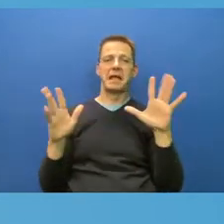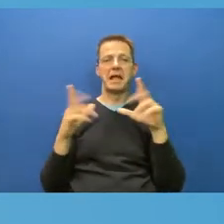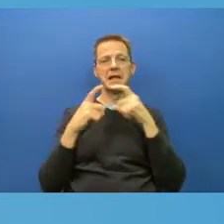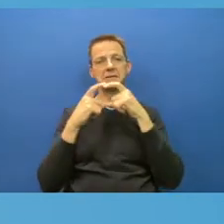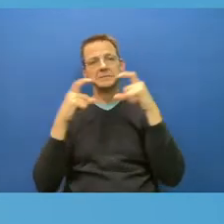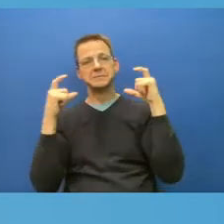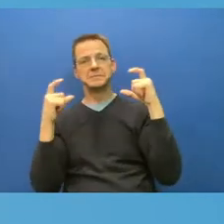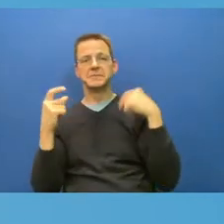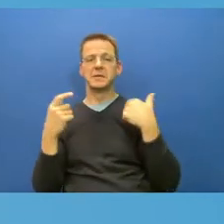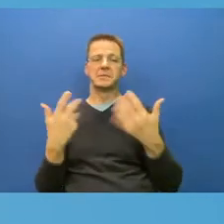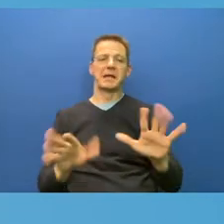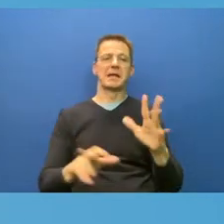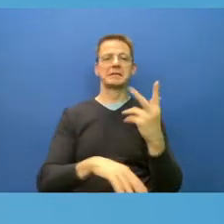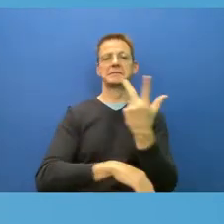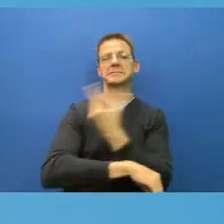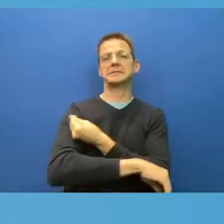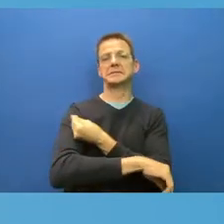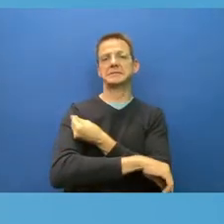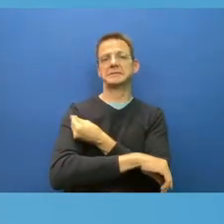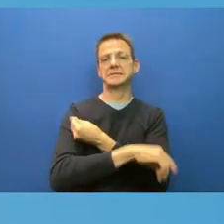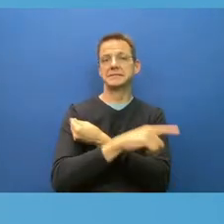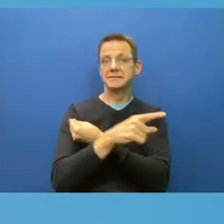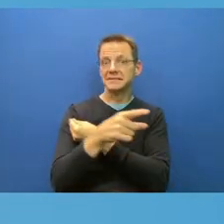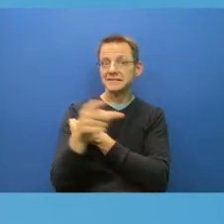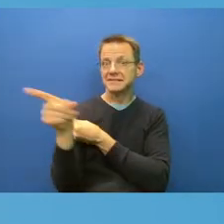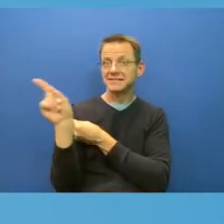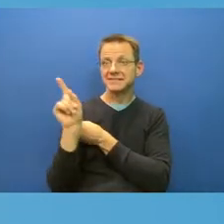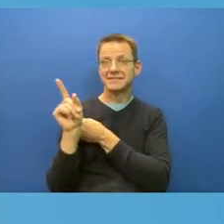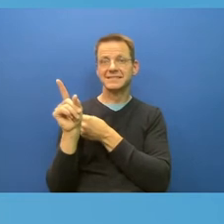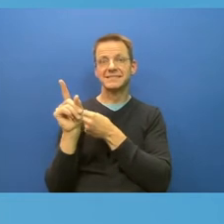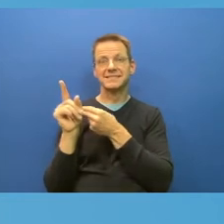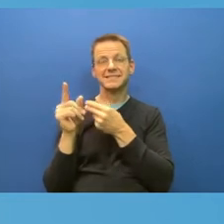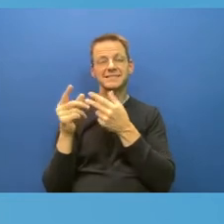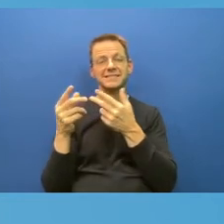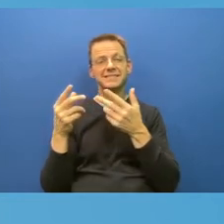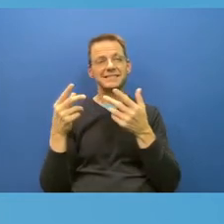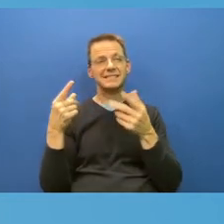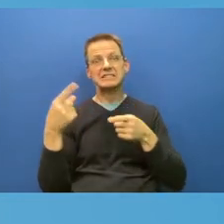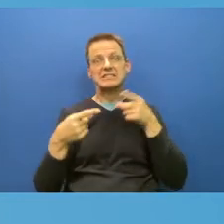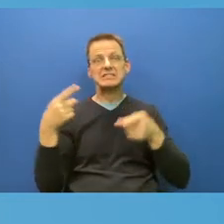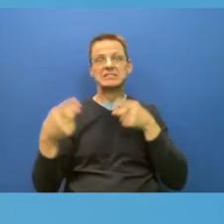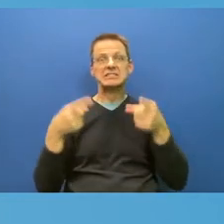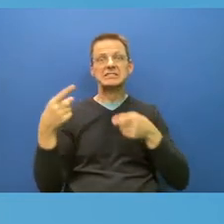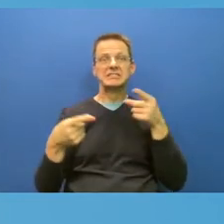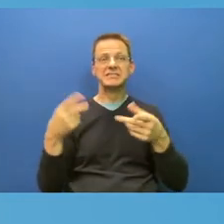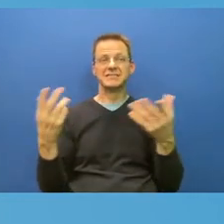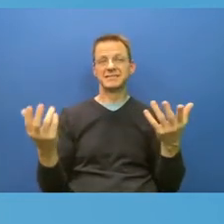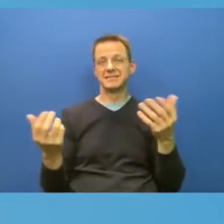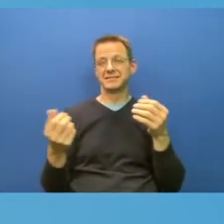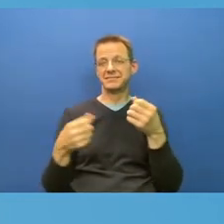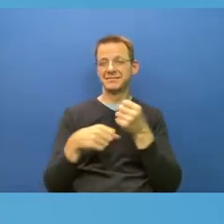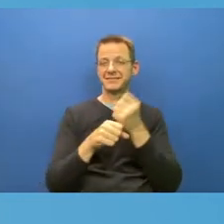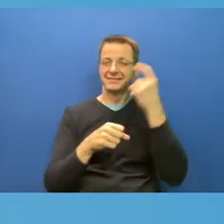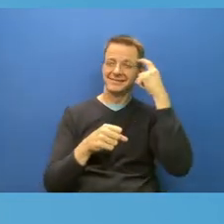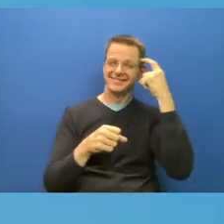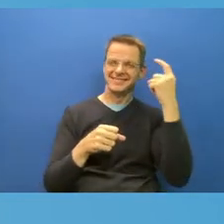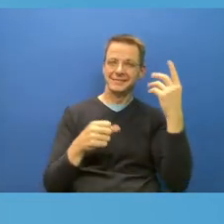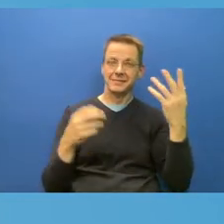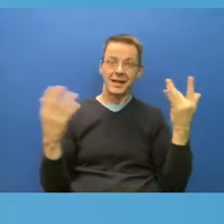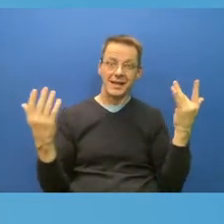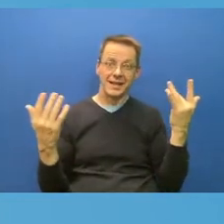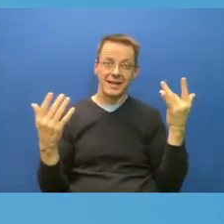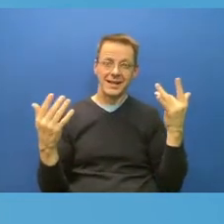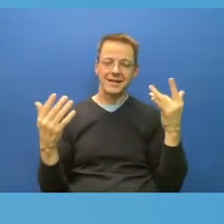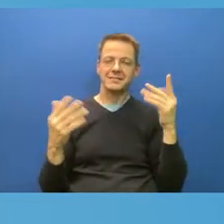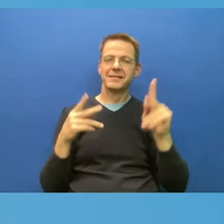actually legitimized by the fact that those who are serving them food in a restaurant don't have to be vaccinated. And